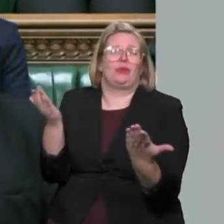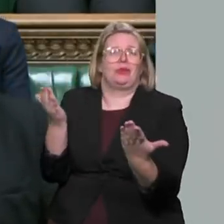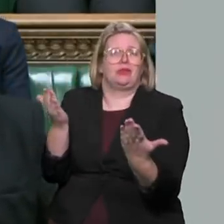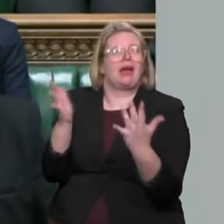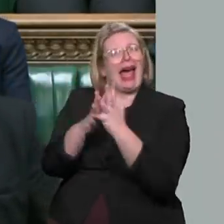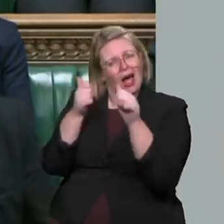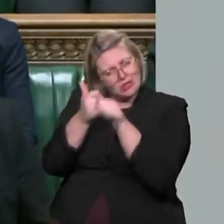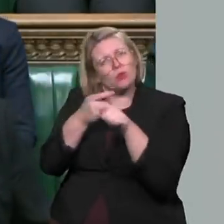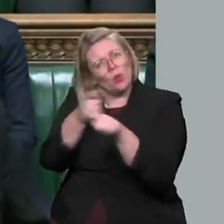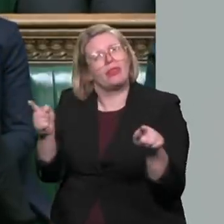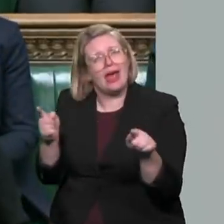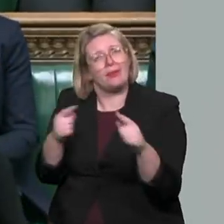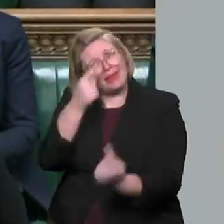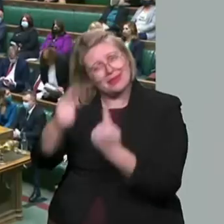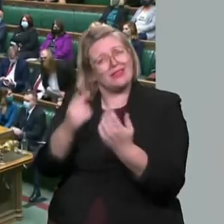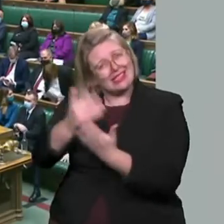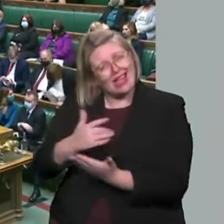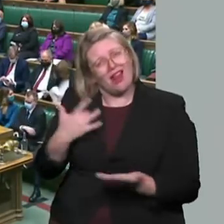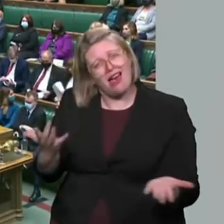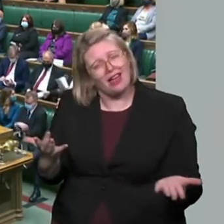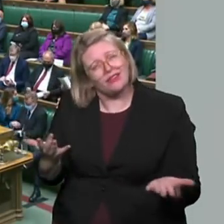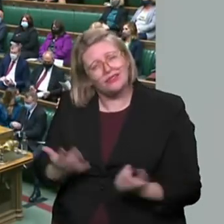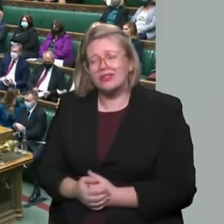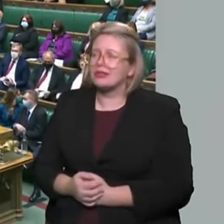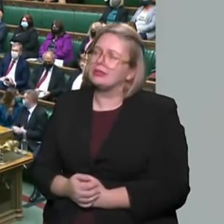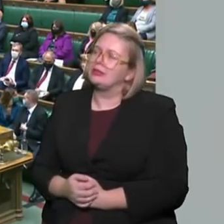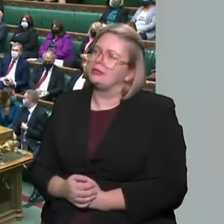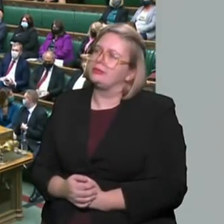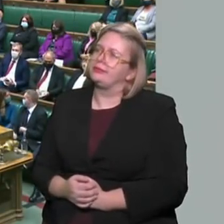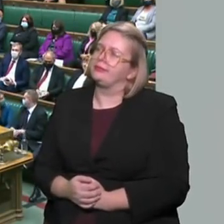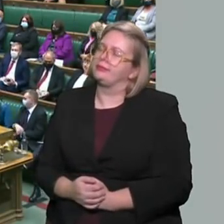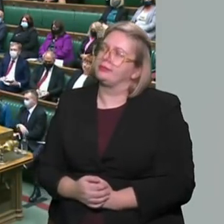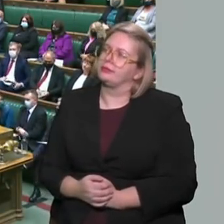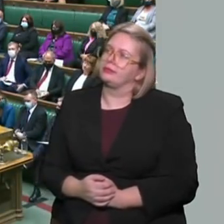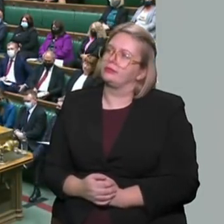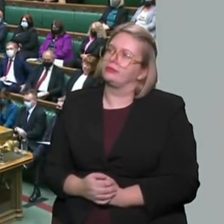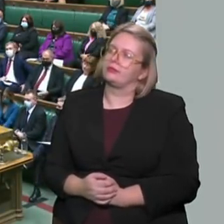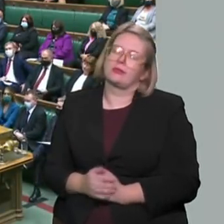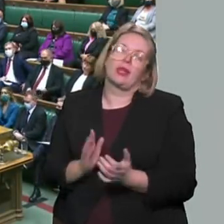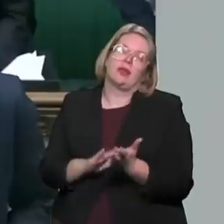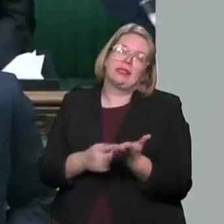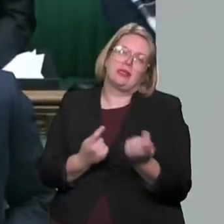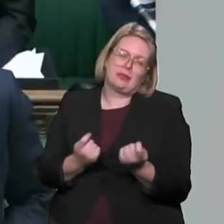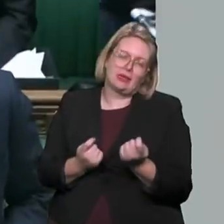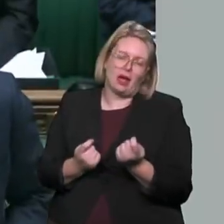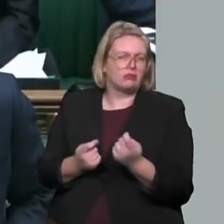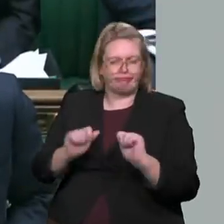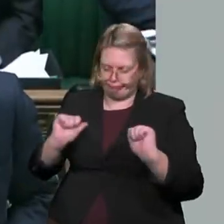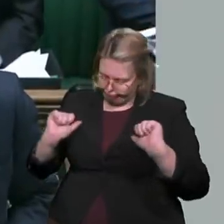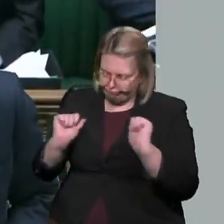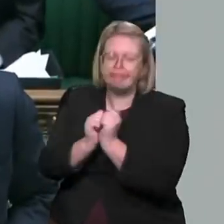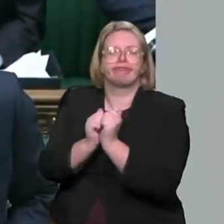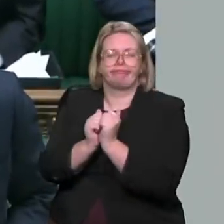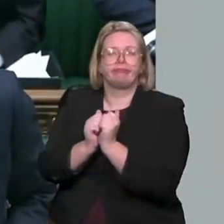patients and saving lives? Mr Speaker, I join the hon. Lady Opposite in absolutely